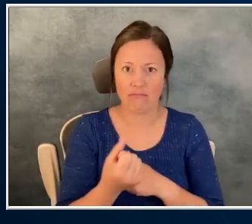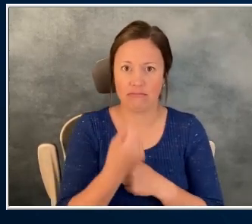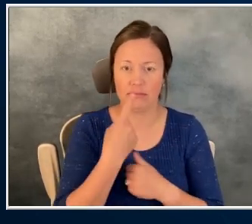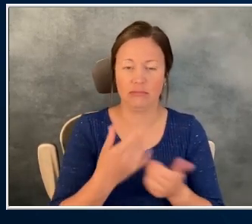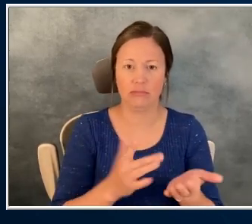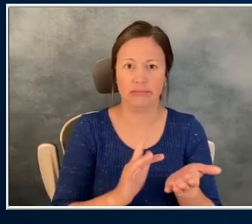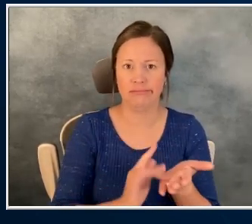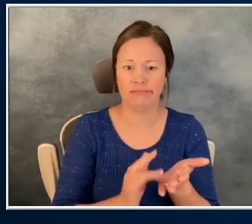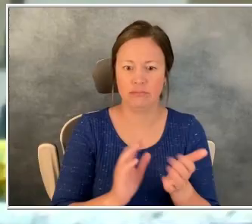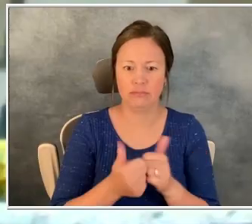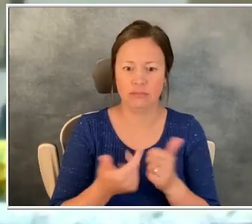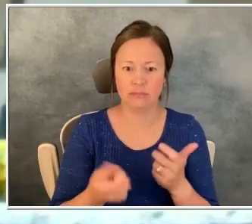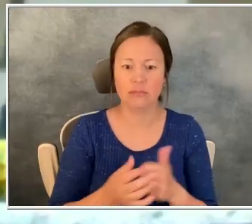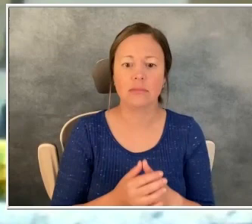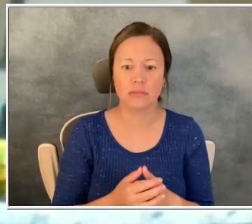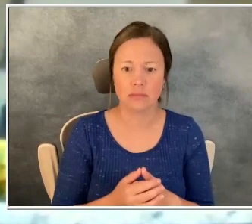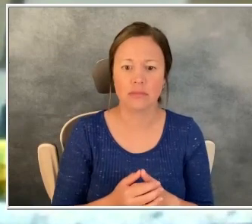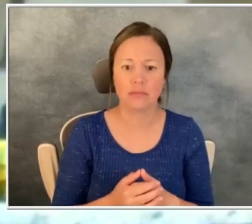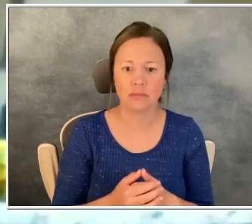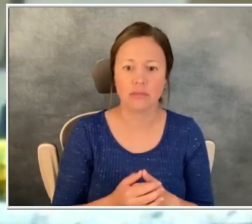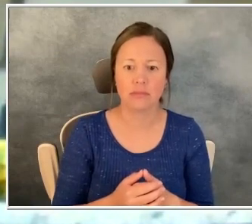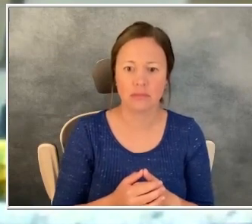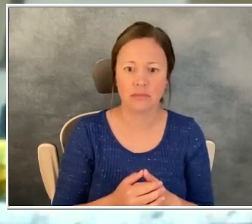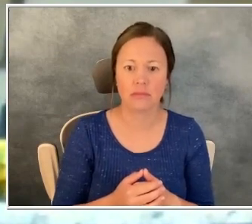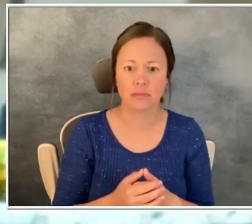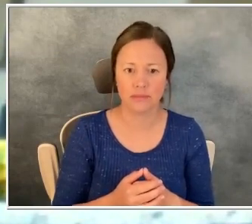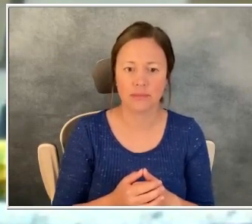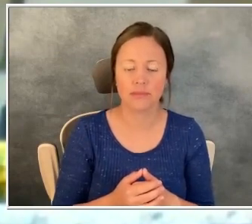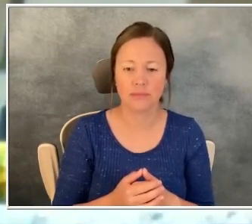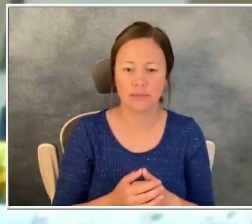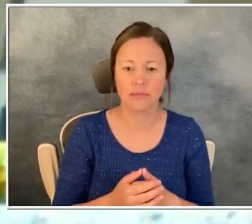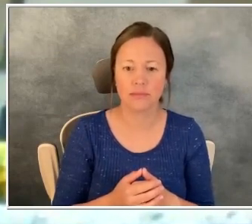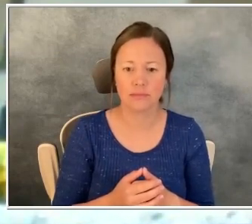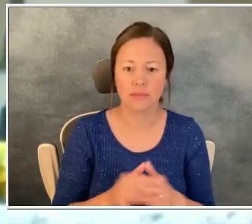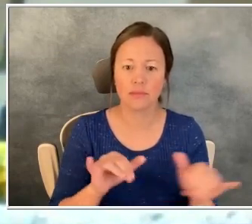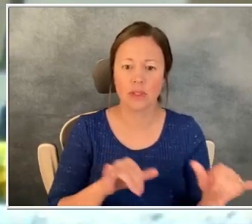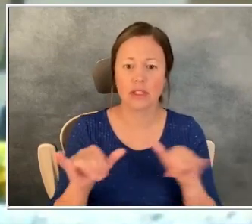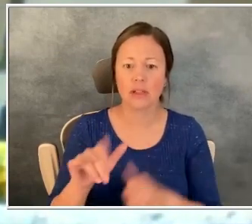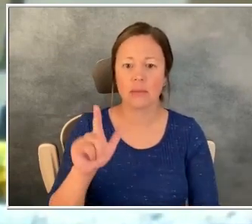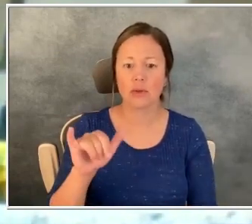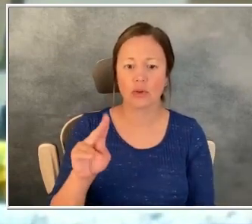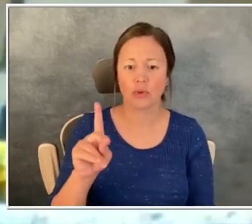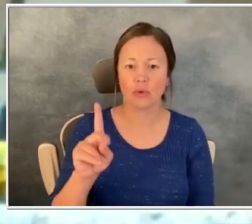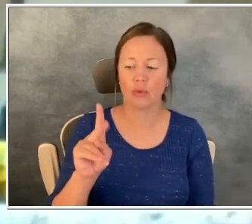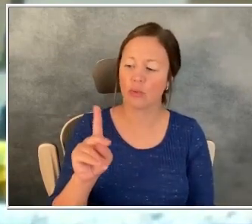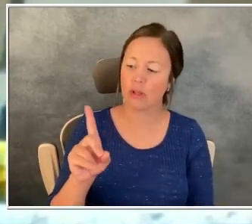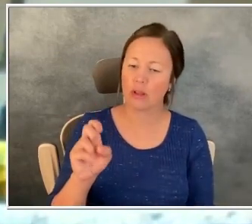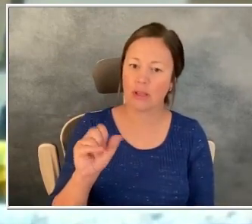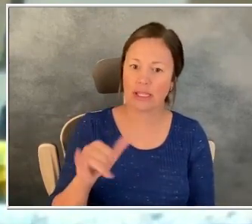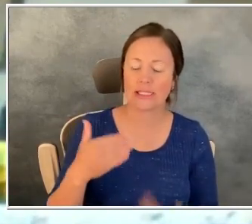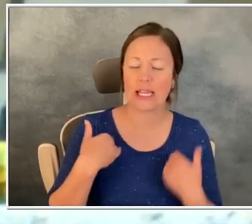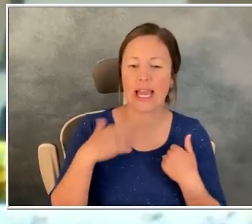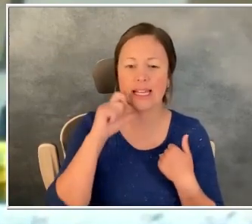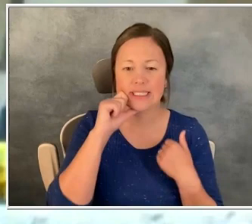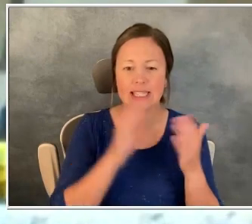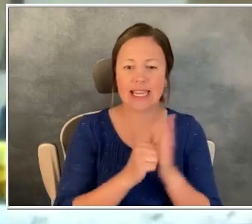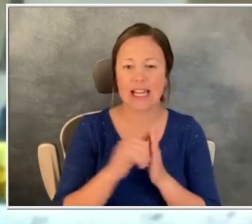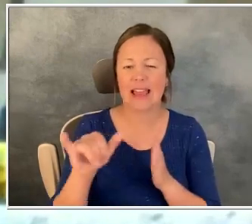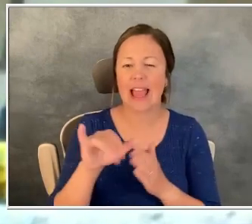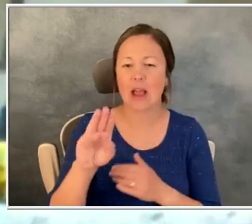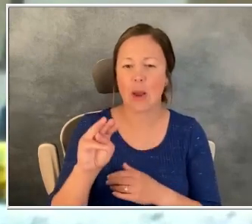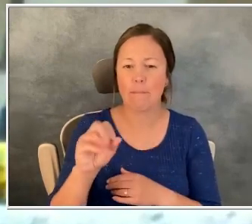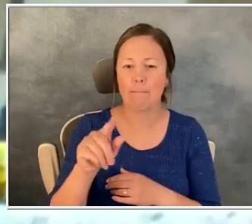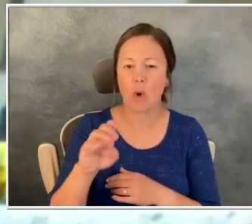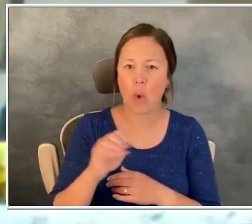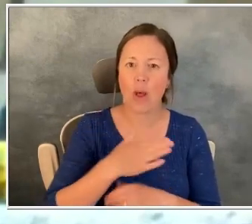Uh, similar to Lindsay, I had, um, uh, skin cancer, like a mole on my back. And,